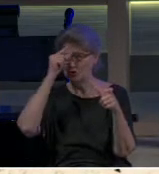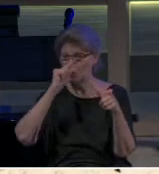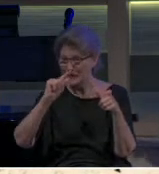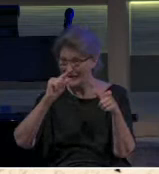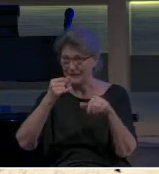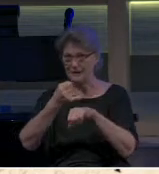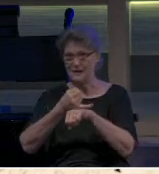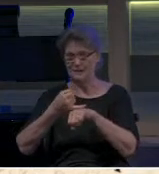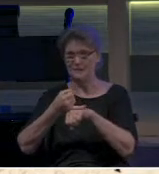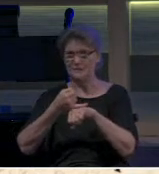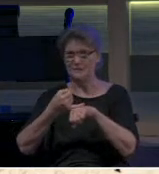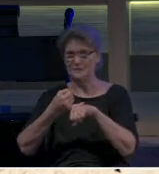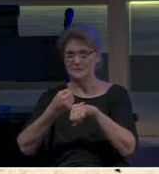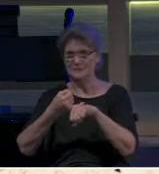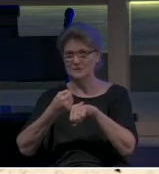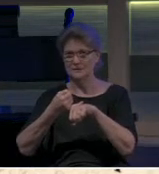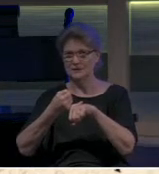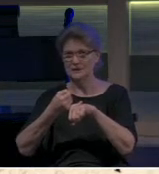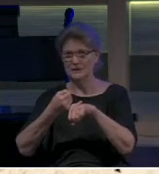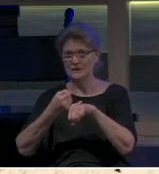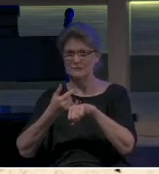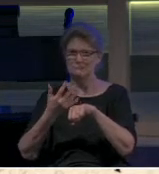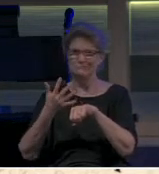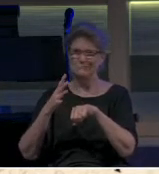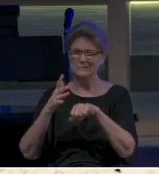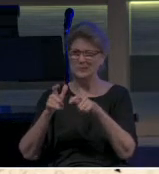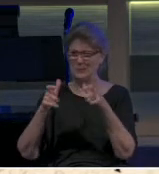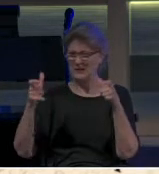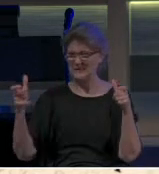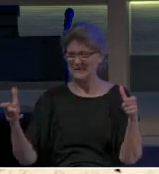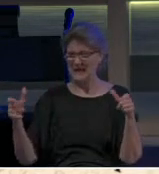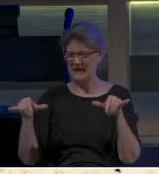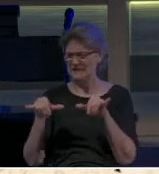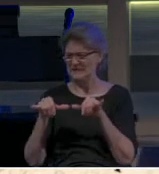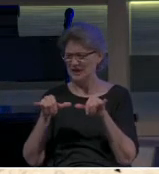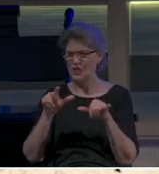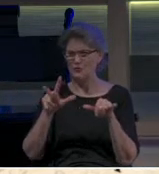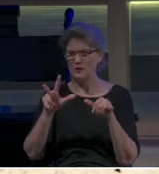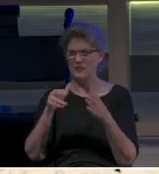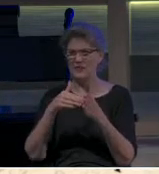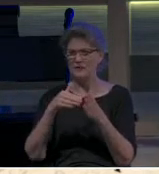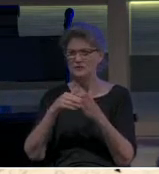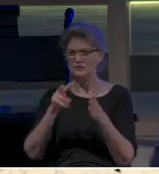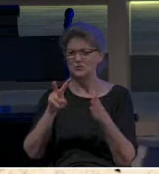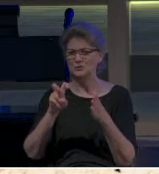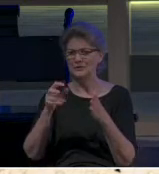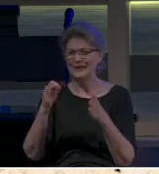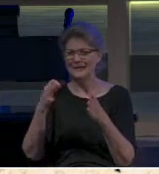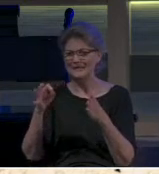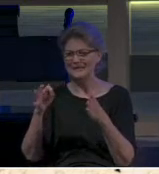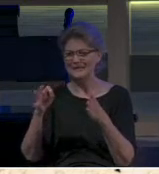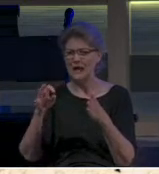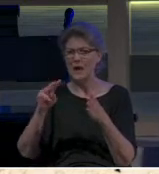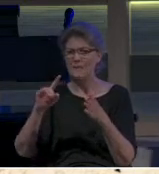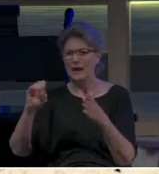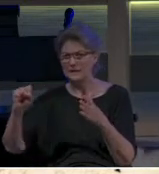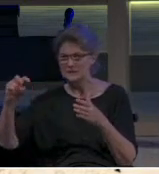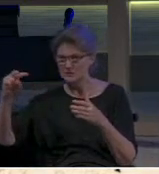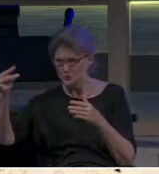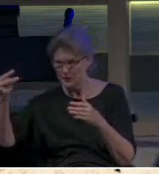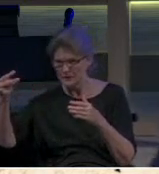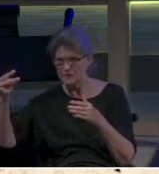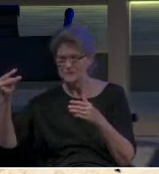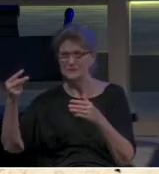It was – it covers – let's see, I wrote this down. It covers 3,219 square miles. It